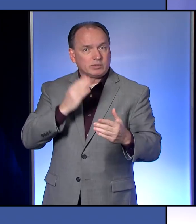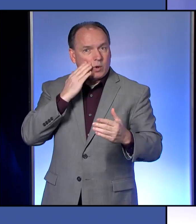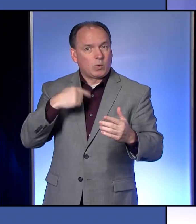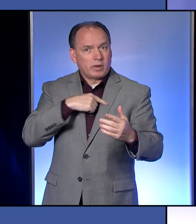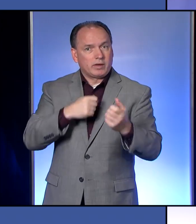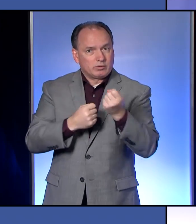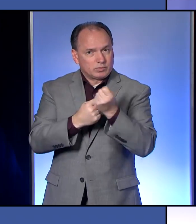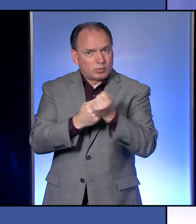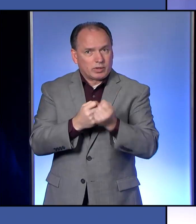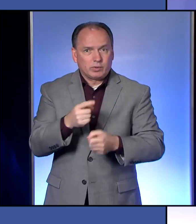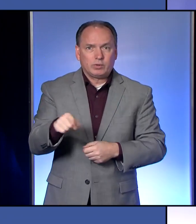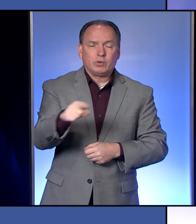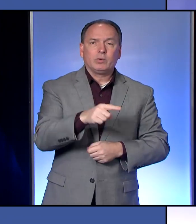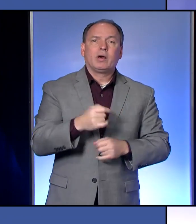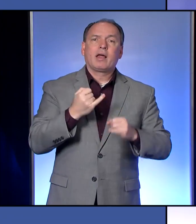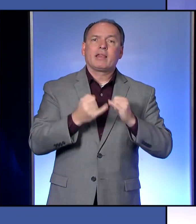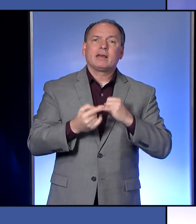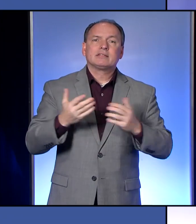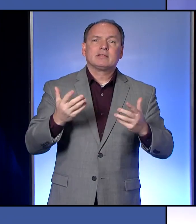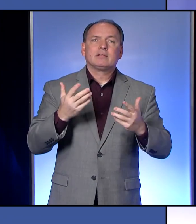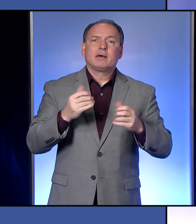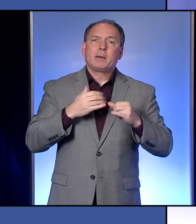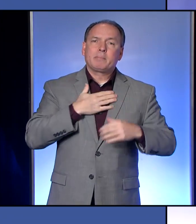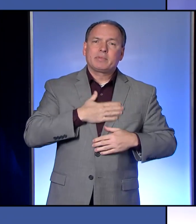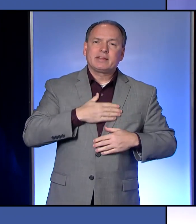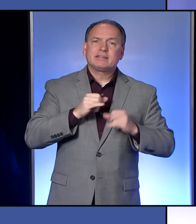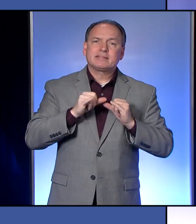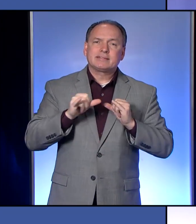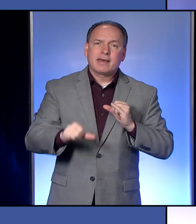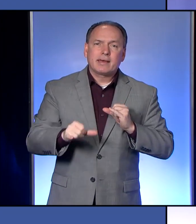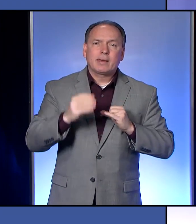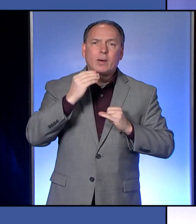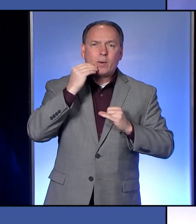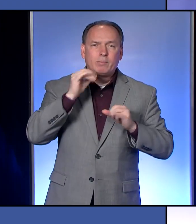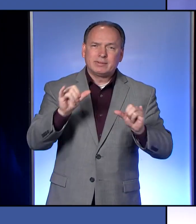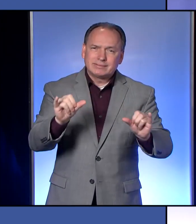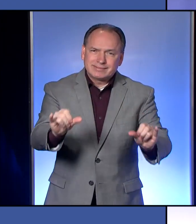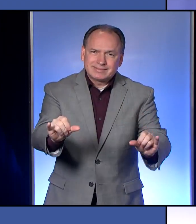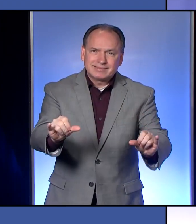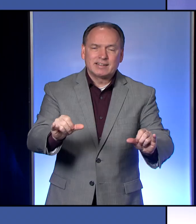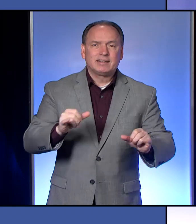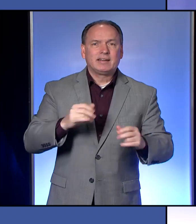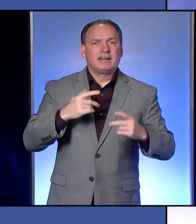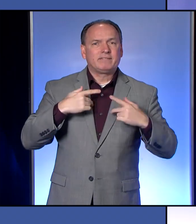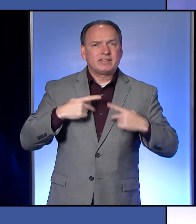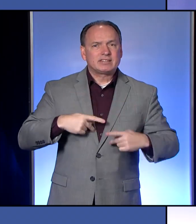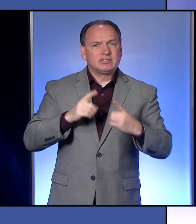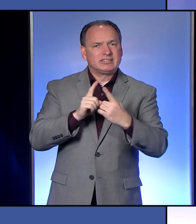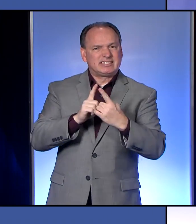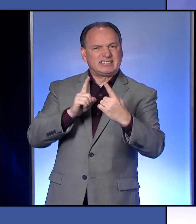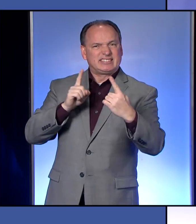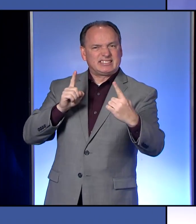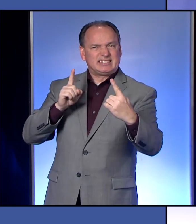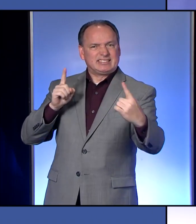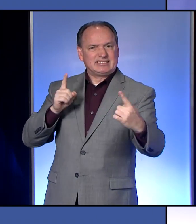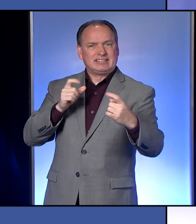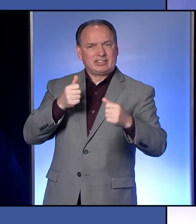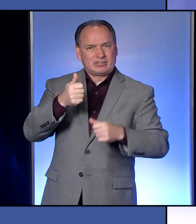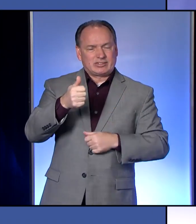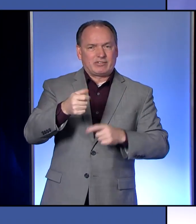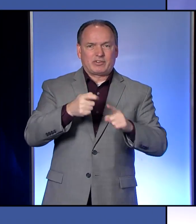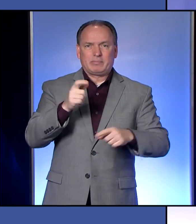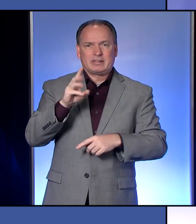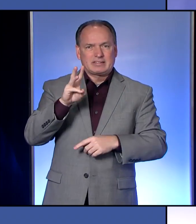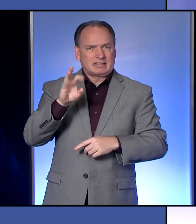you. Lastly, please stay home. Continue to physically distance yourself at least six feet from anyone who does not